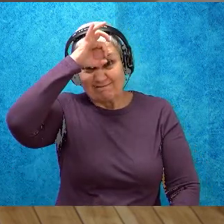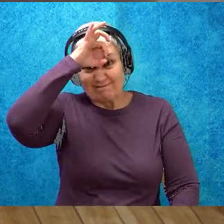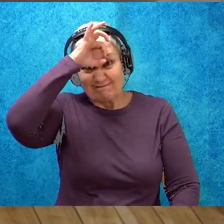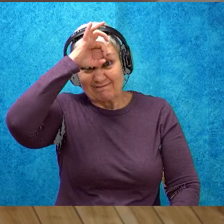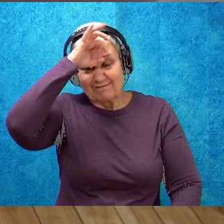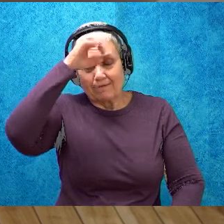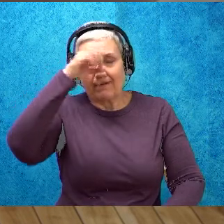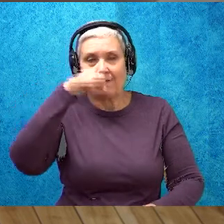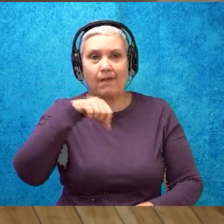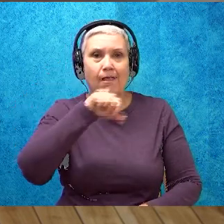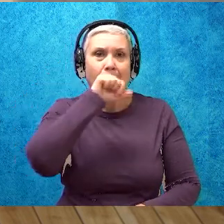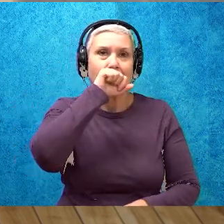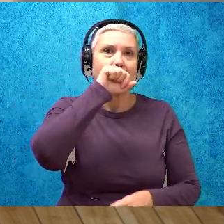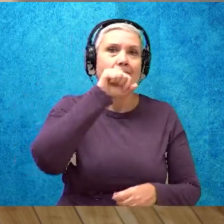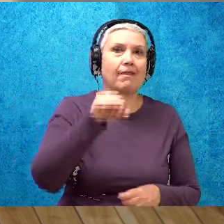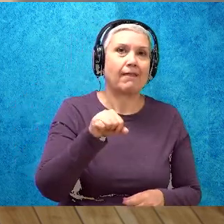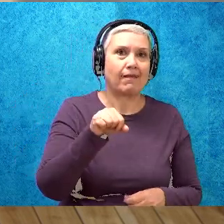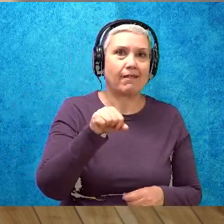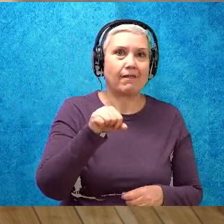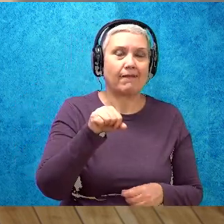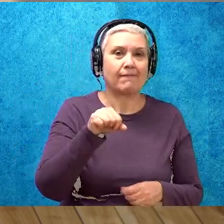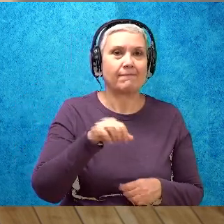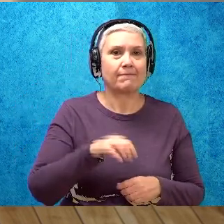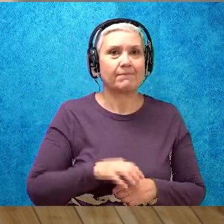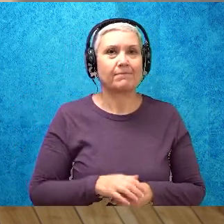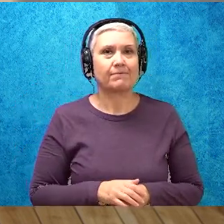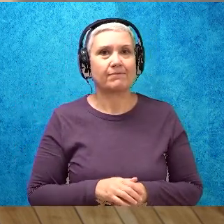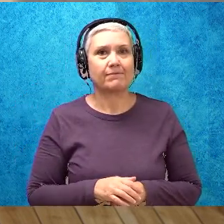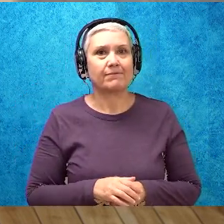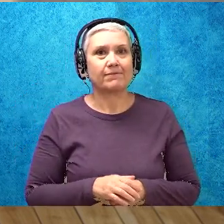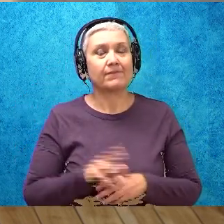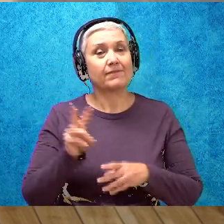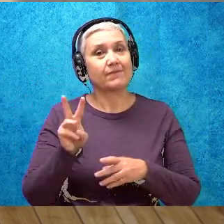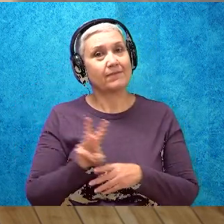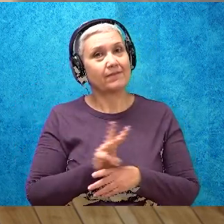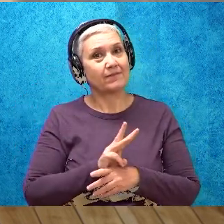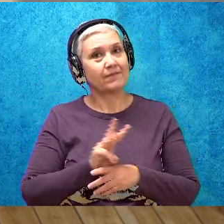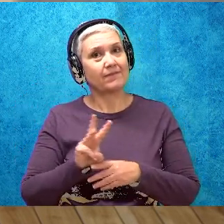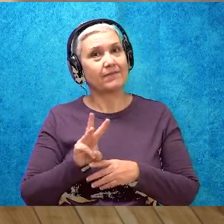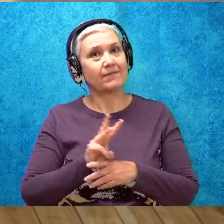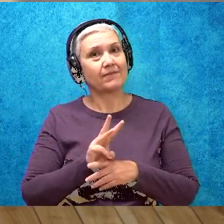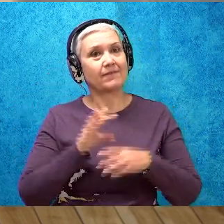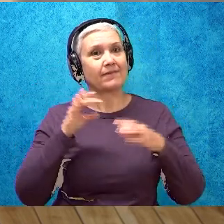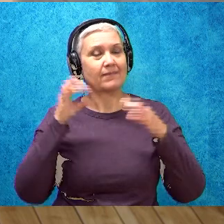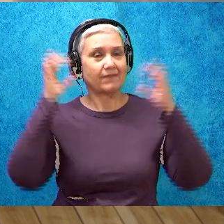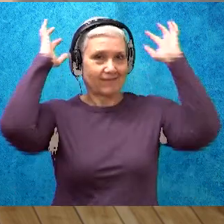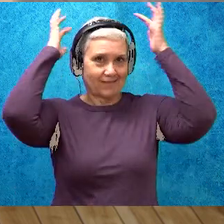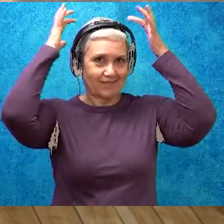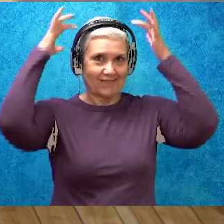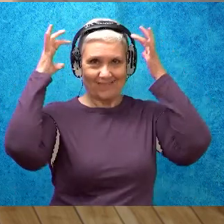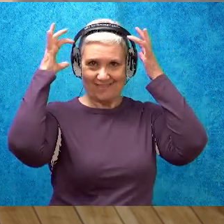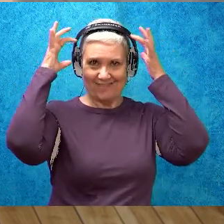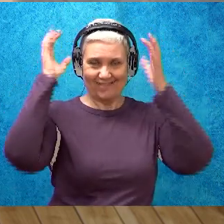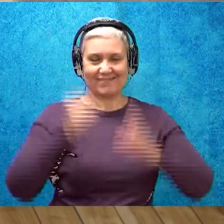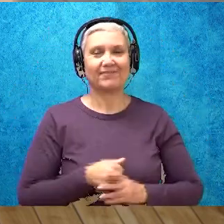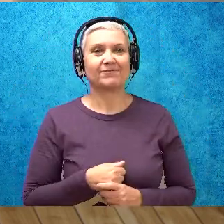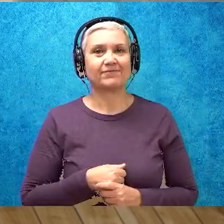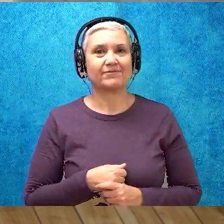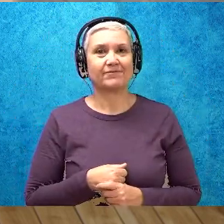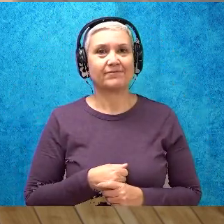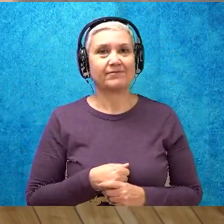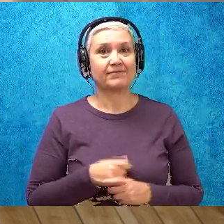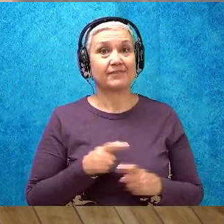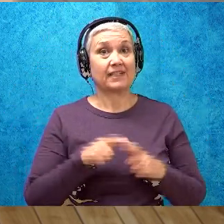to wear jainty little hats. Giant